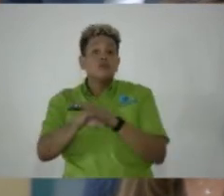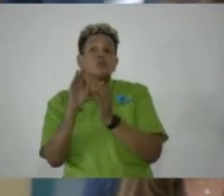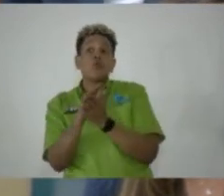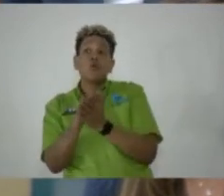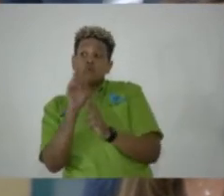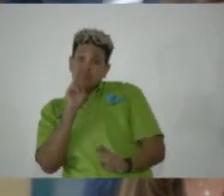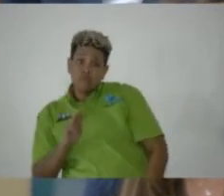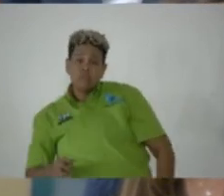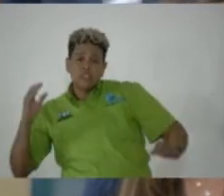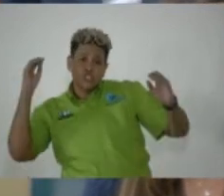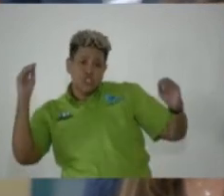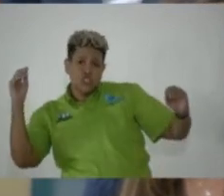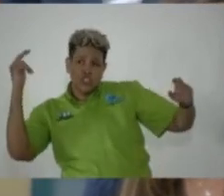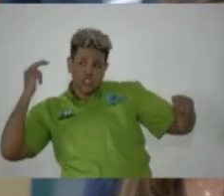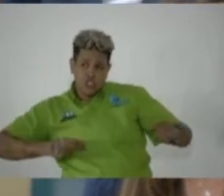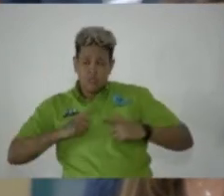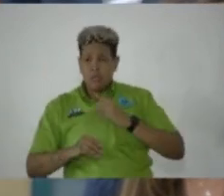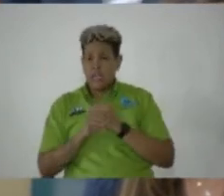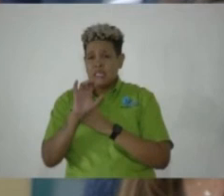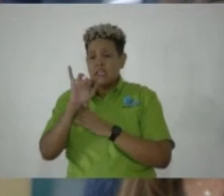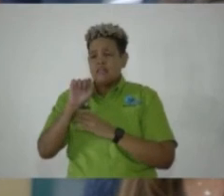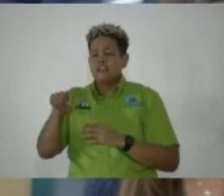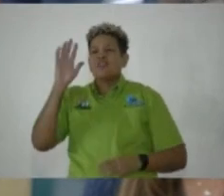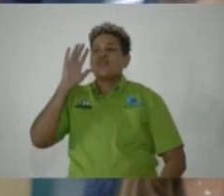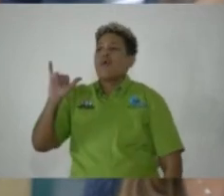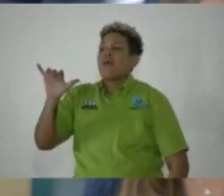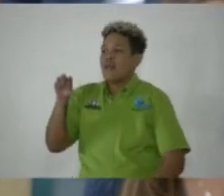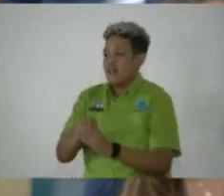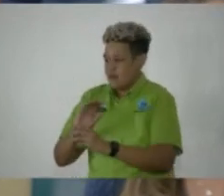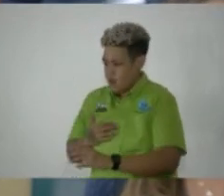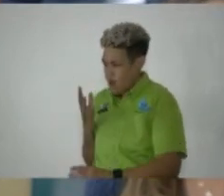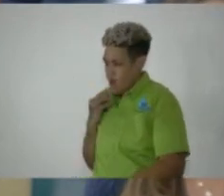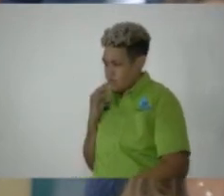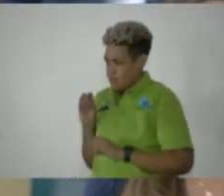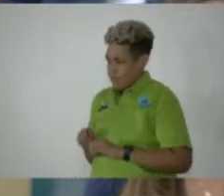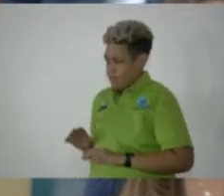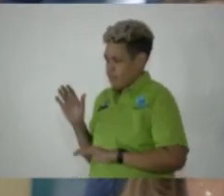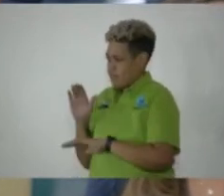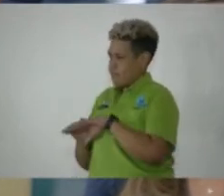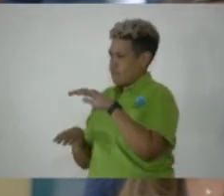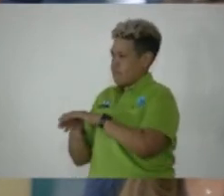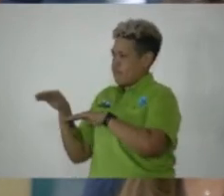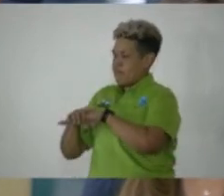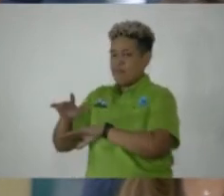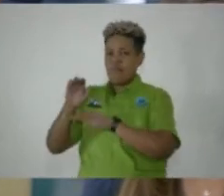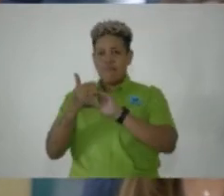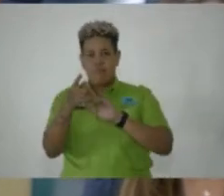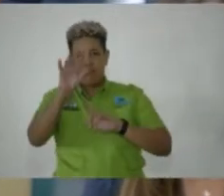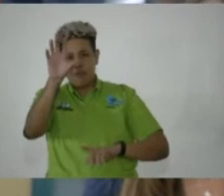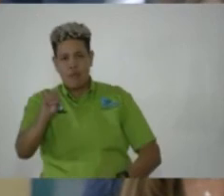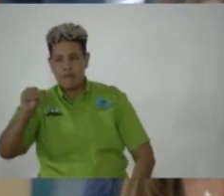when they teach history and civics, they will include our experience as Jamaicans and our African